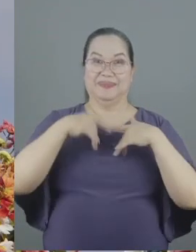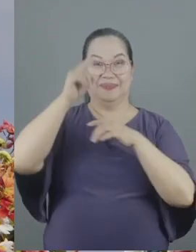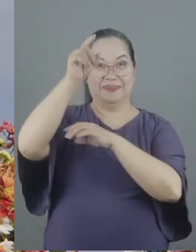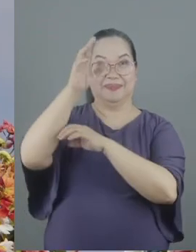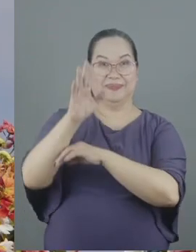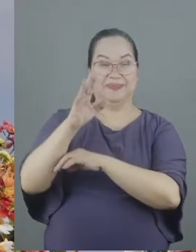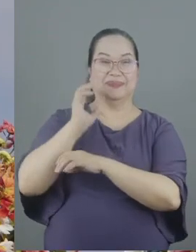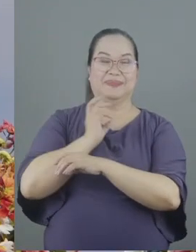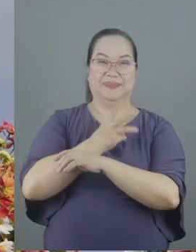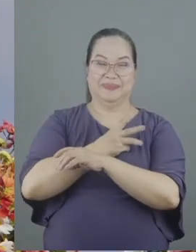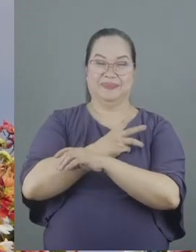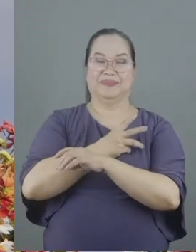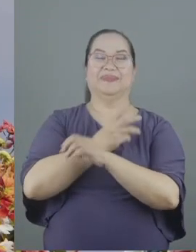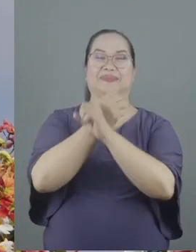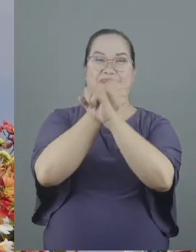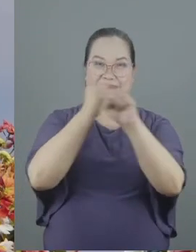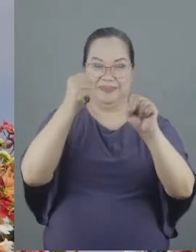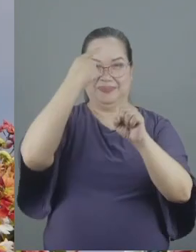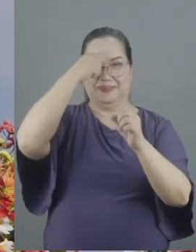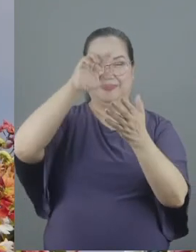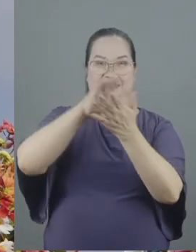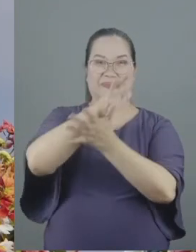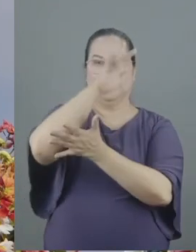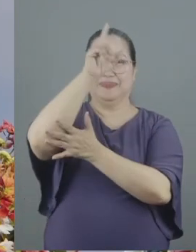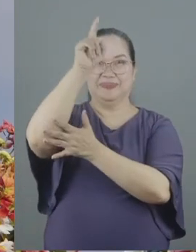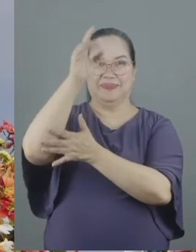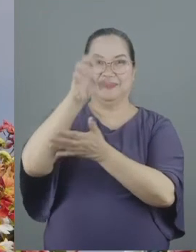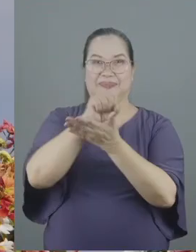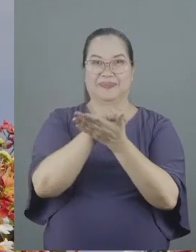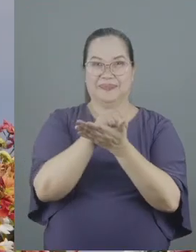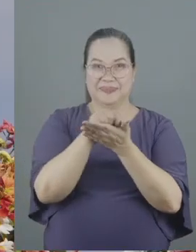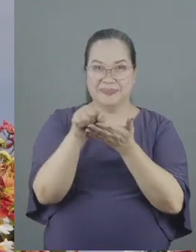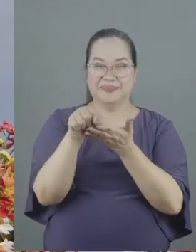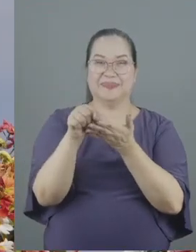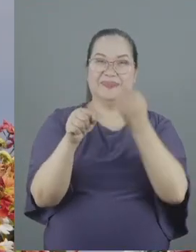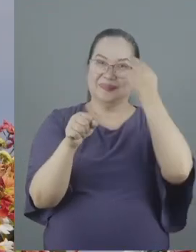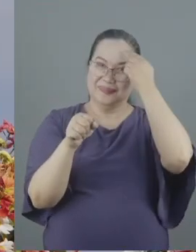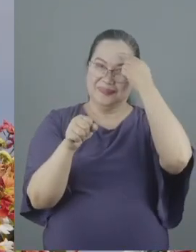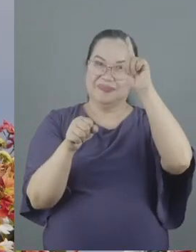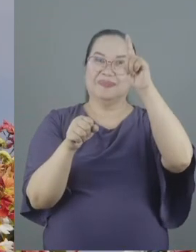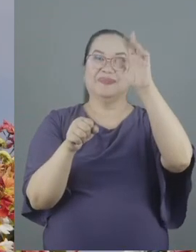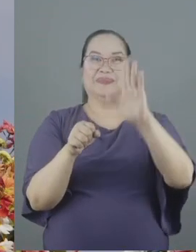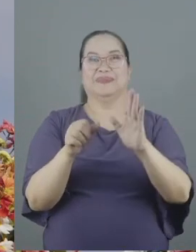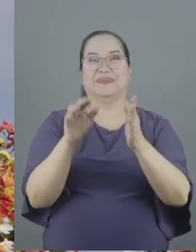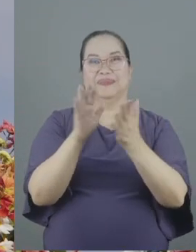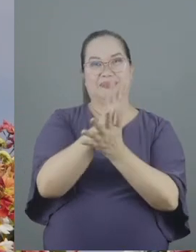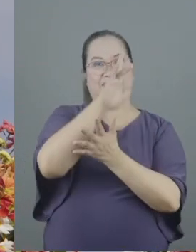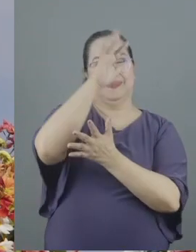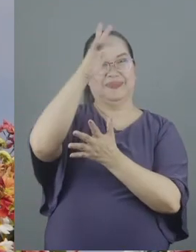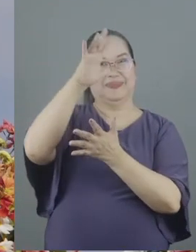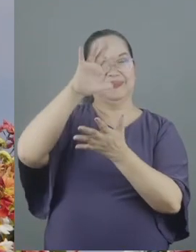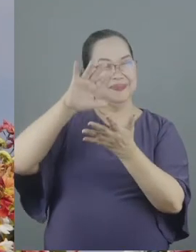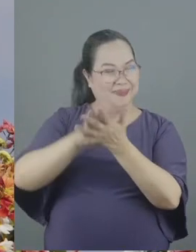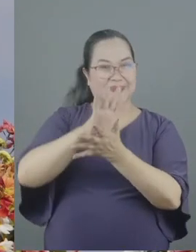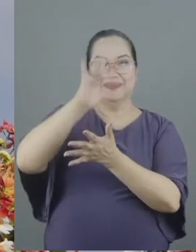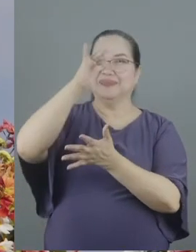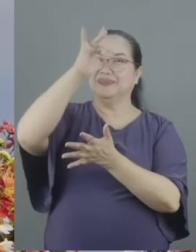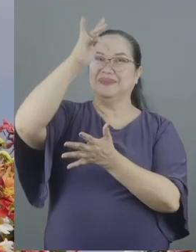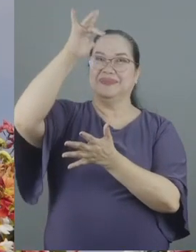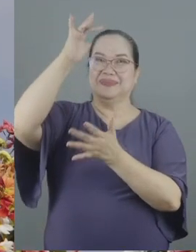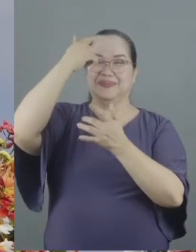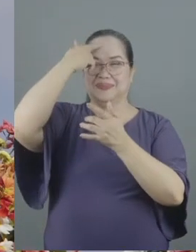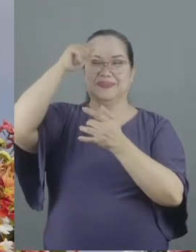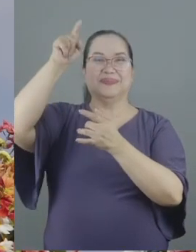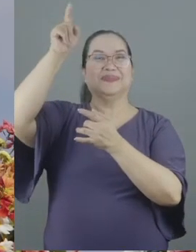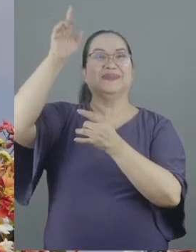we were saved for the glory of God we are sanctified for the glory of God we will be glorified for the glory